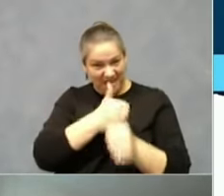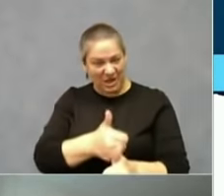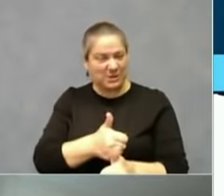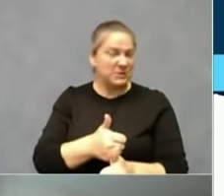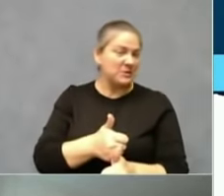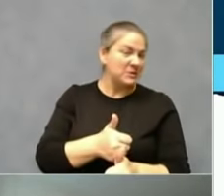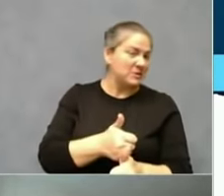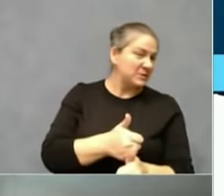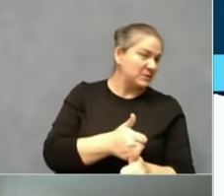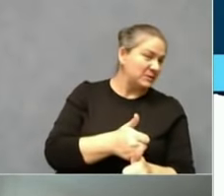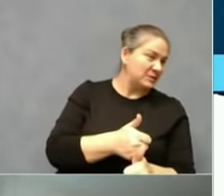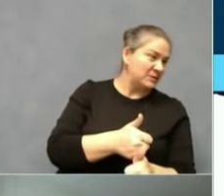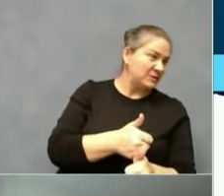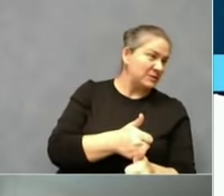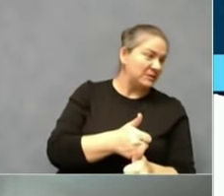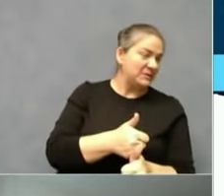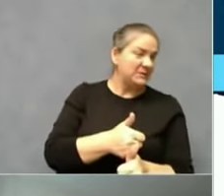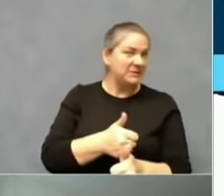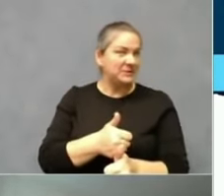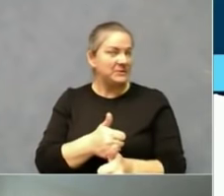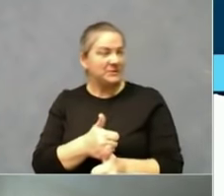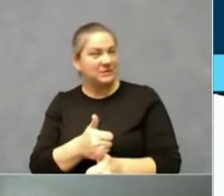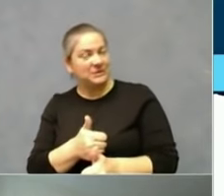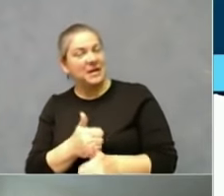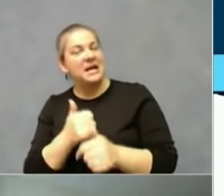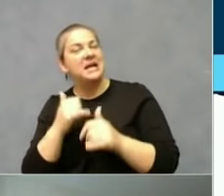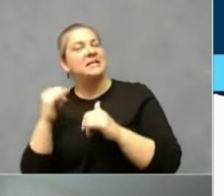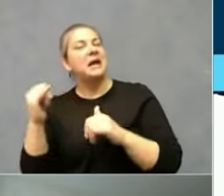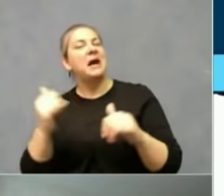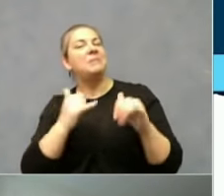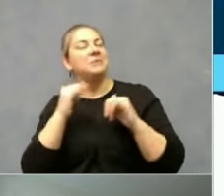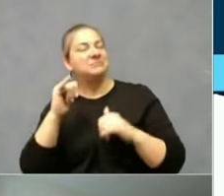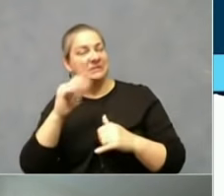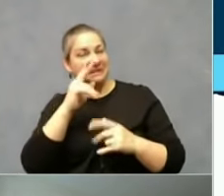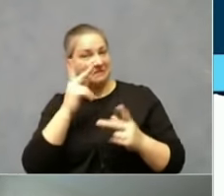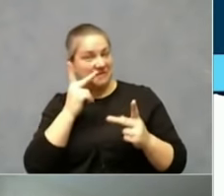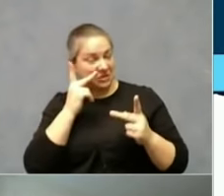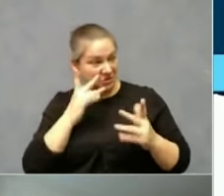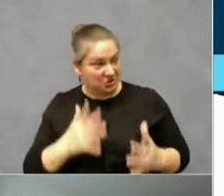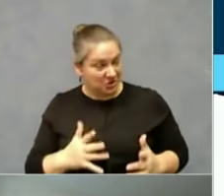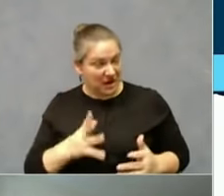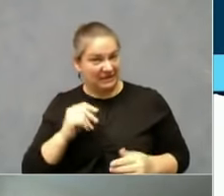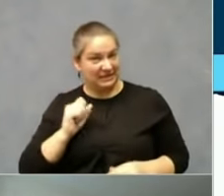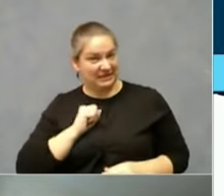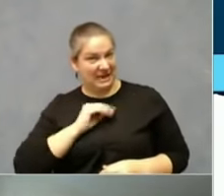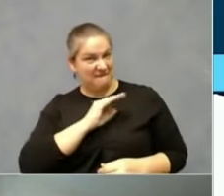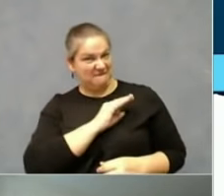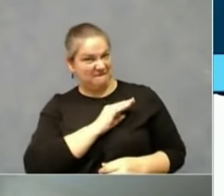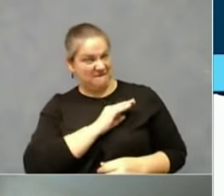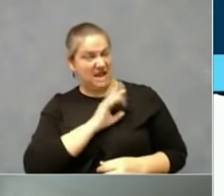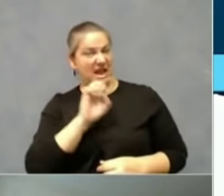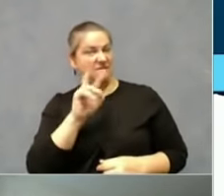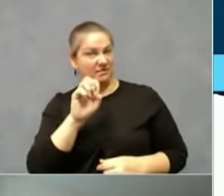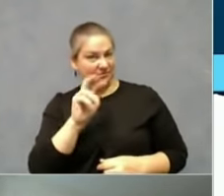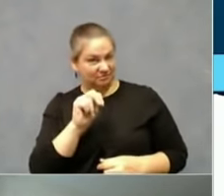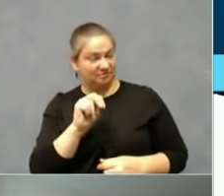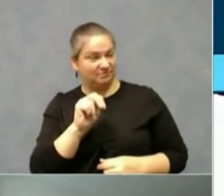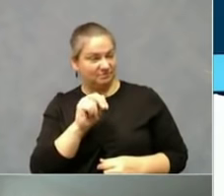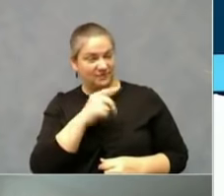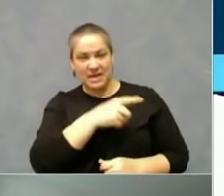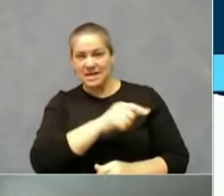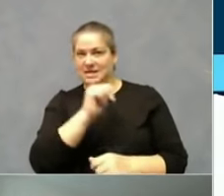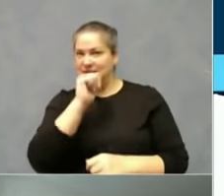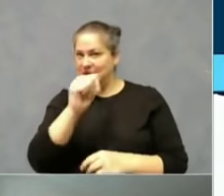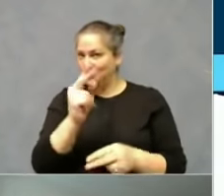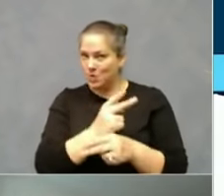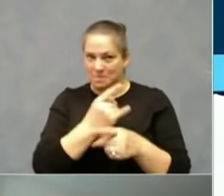common to see both visitors and staff in public places who were either not wearing masks or if